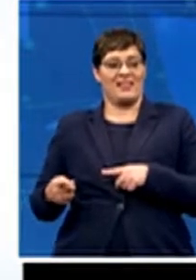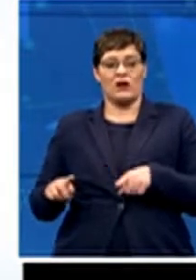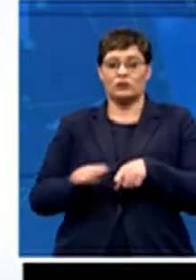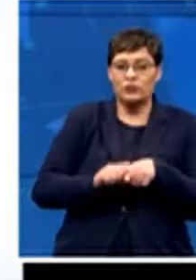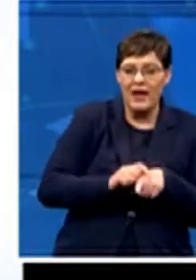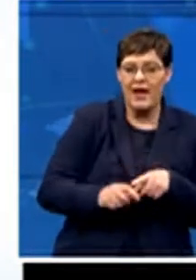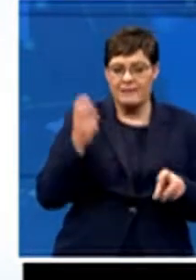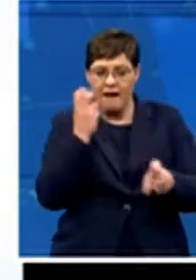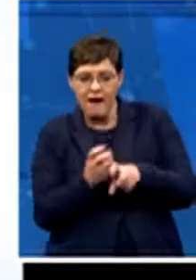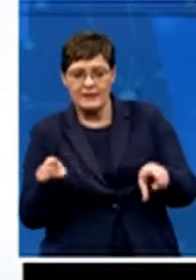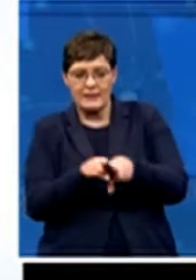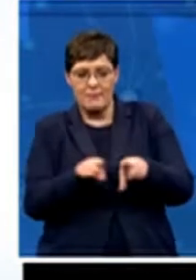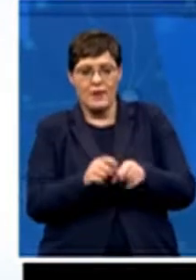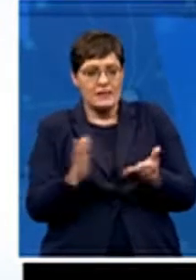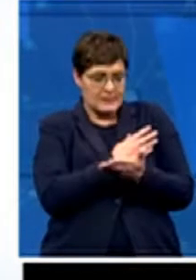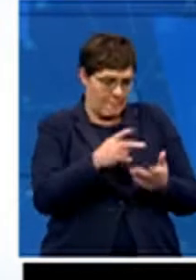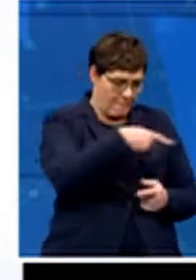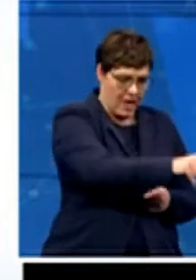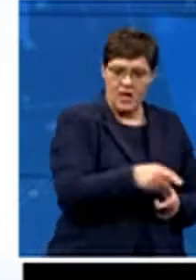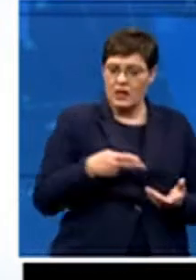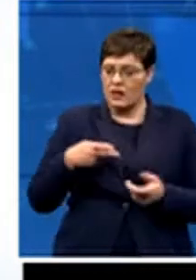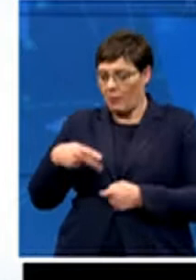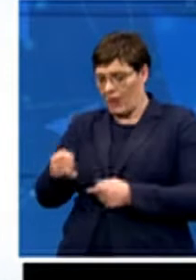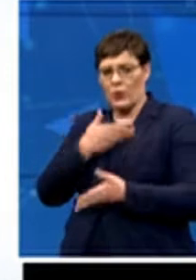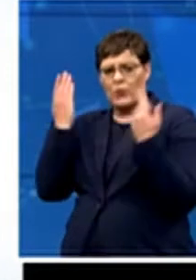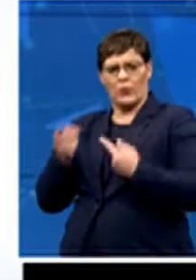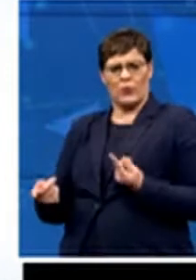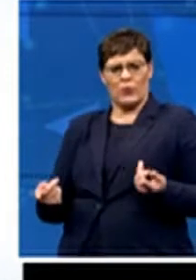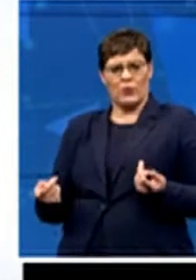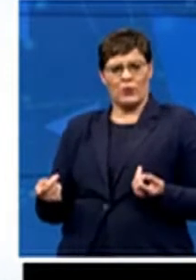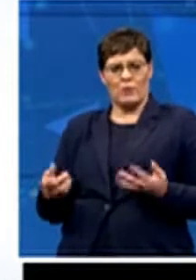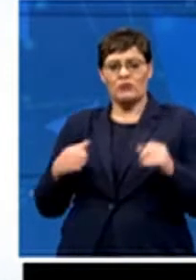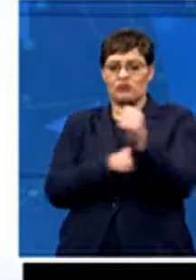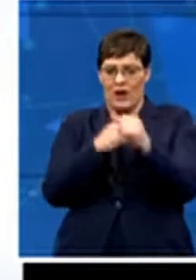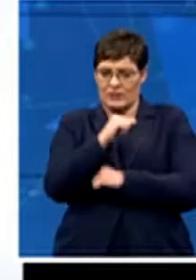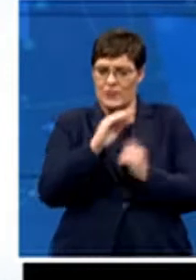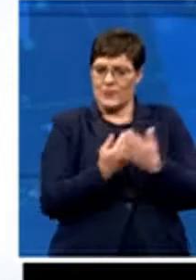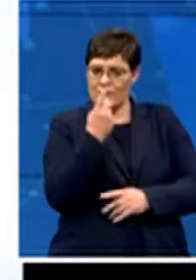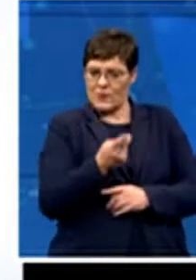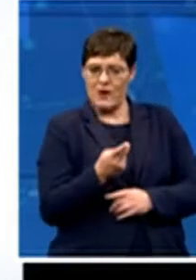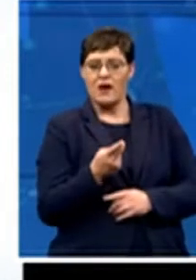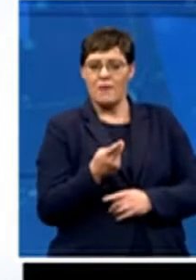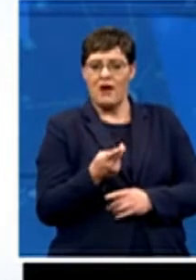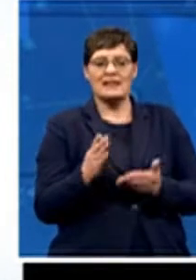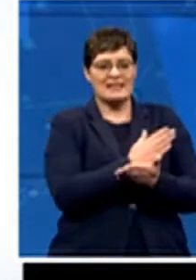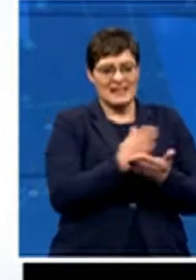weren't. I think the new structure of Cricket South Africa will alleviate some of those difficulties.